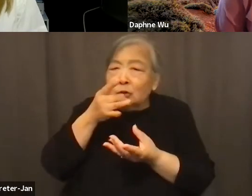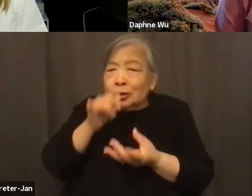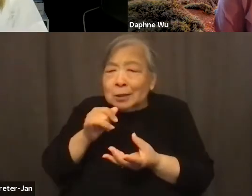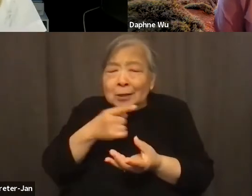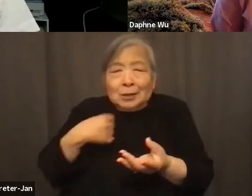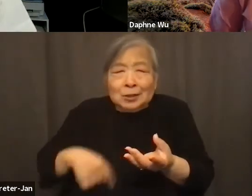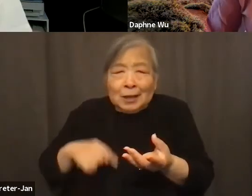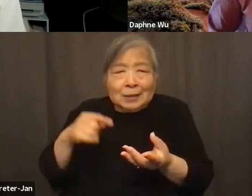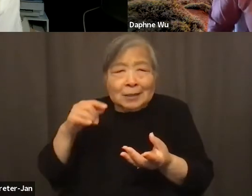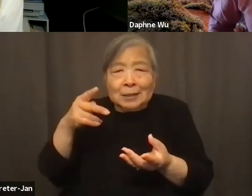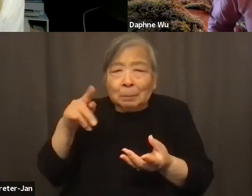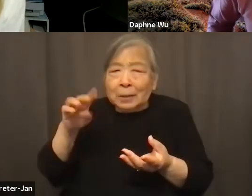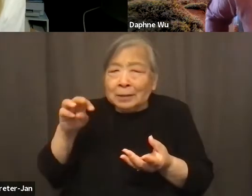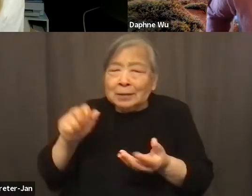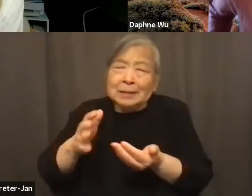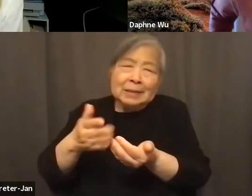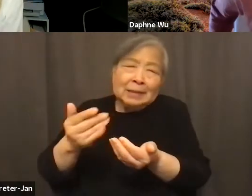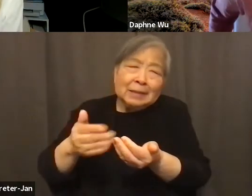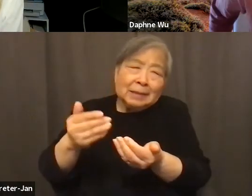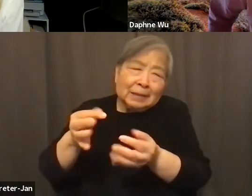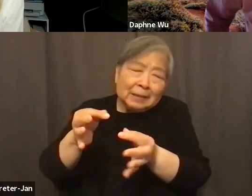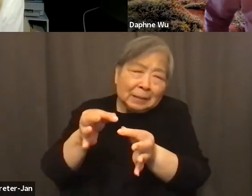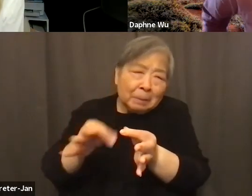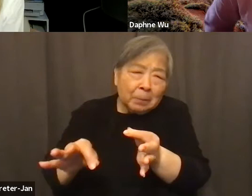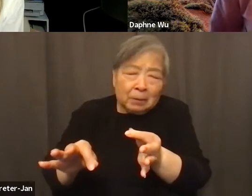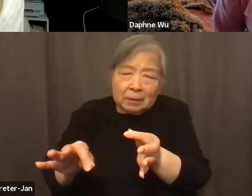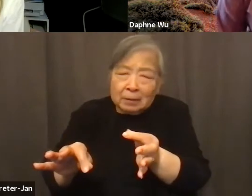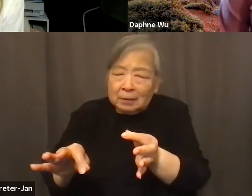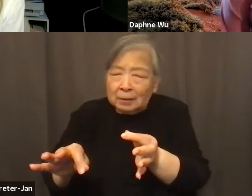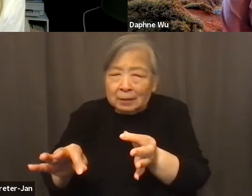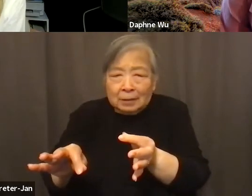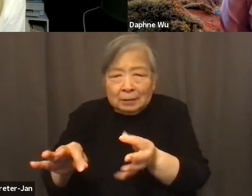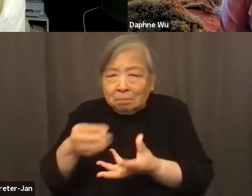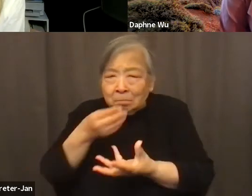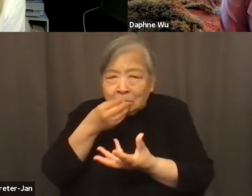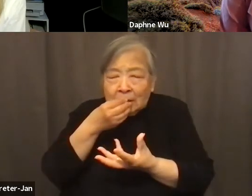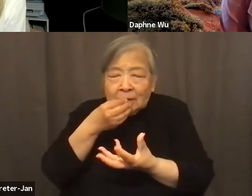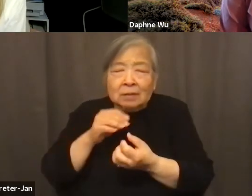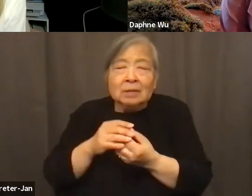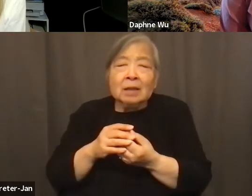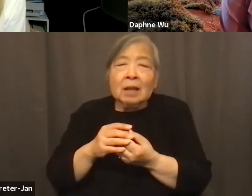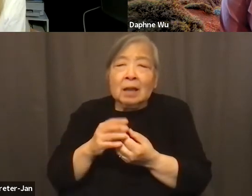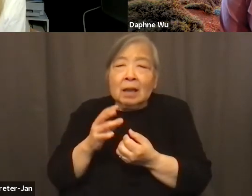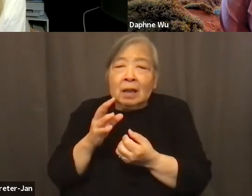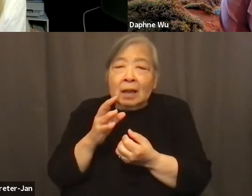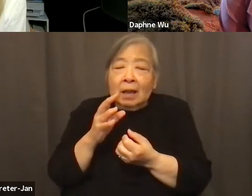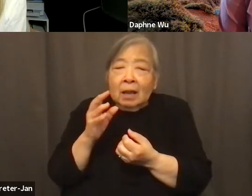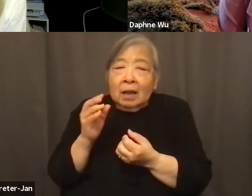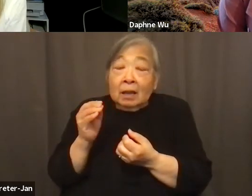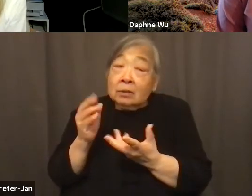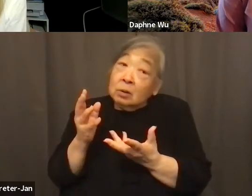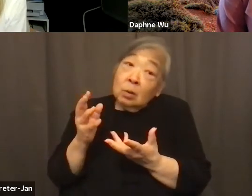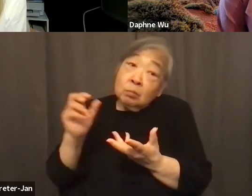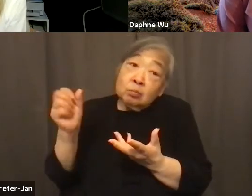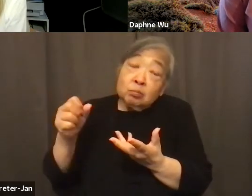very easy, simple, yeah, very easy, simple meal. And so, yeah,